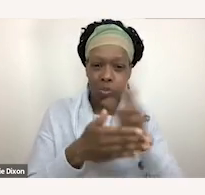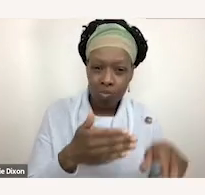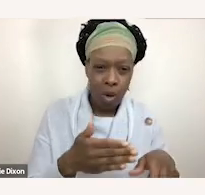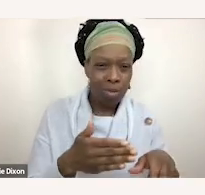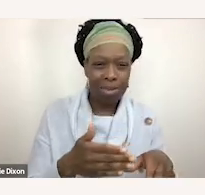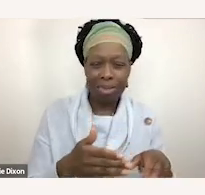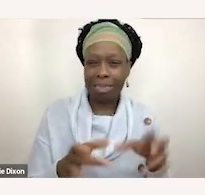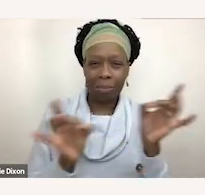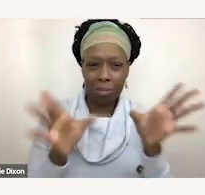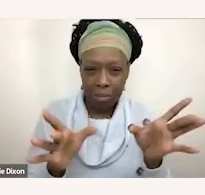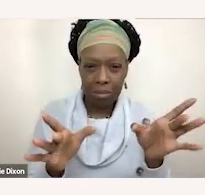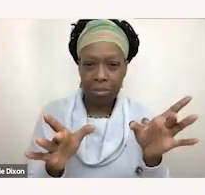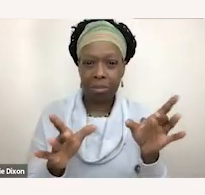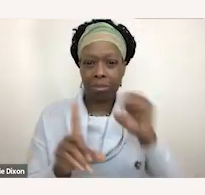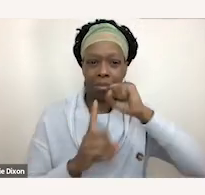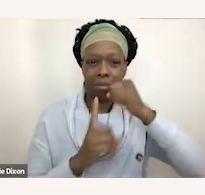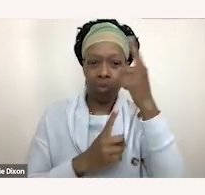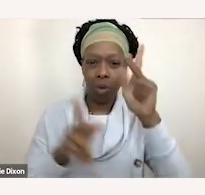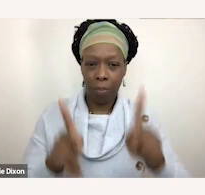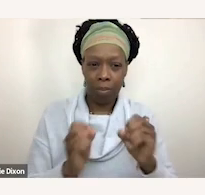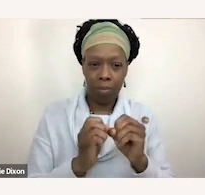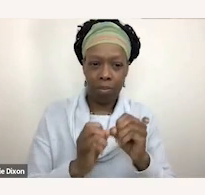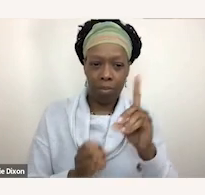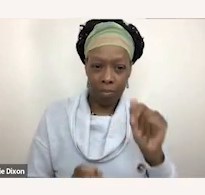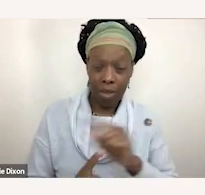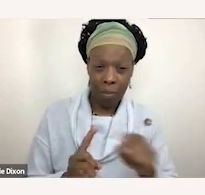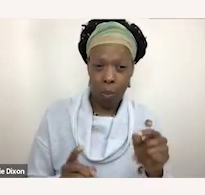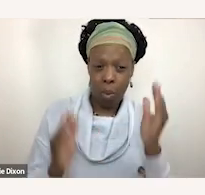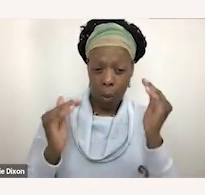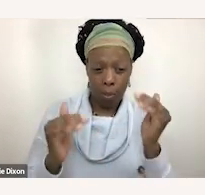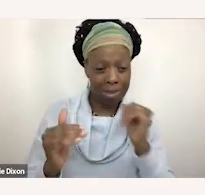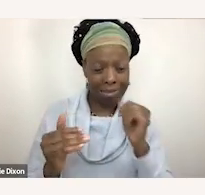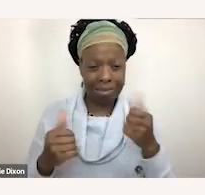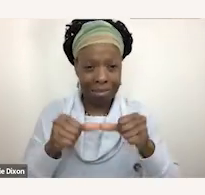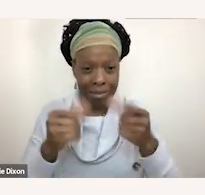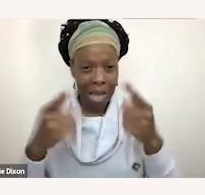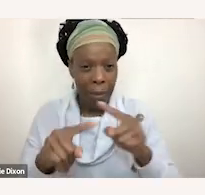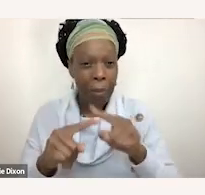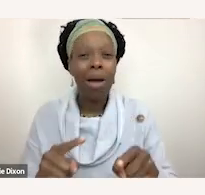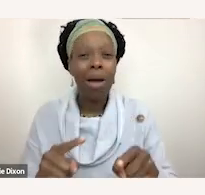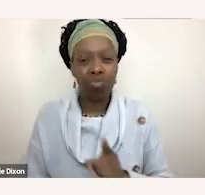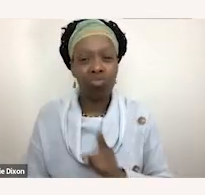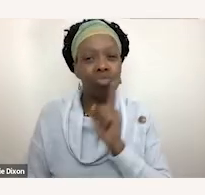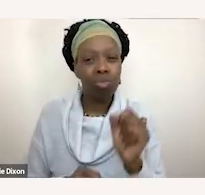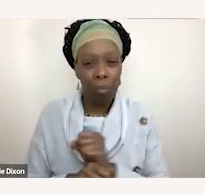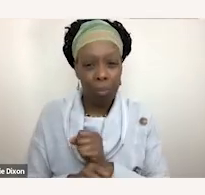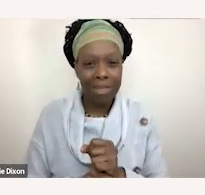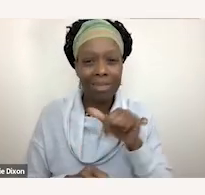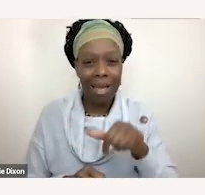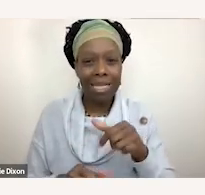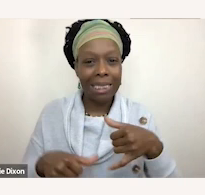obviously past tense I think we still just need to acknowledge that actually in some parts of the world that is actually still the current environment